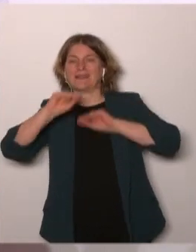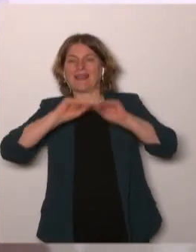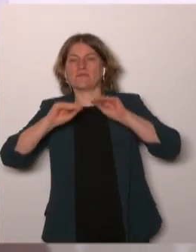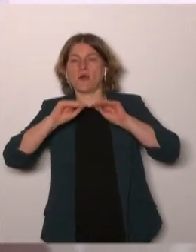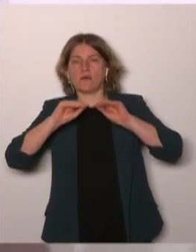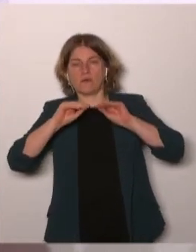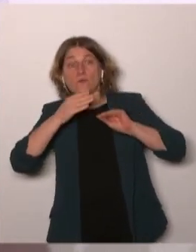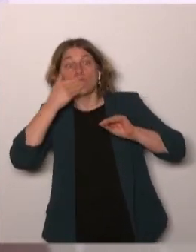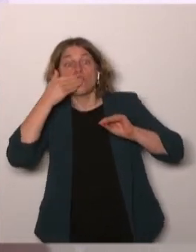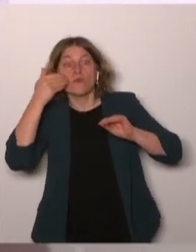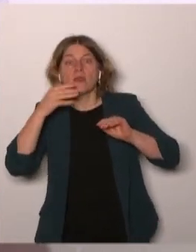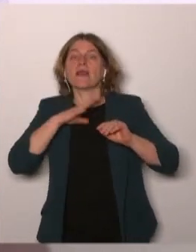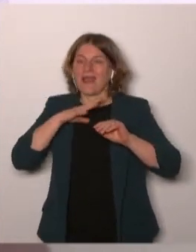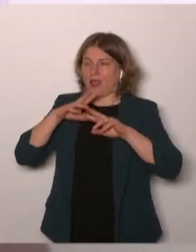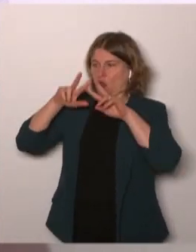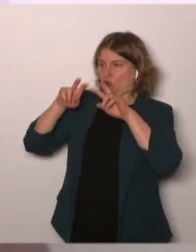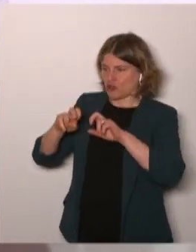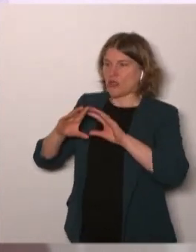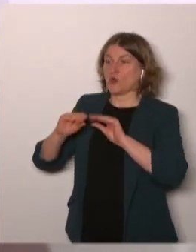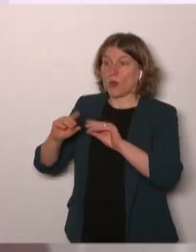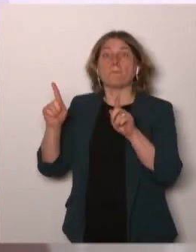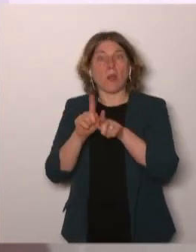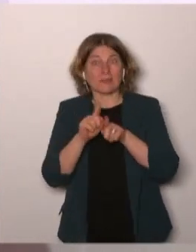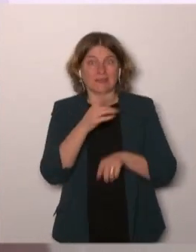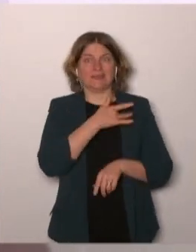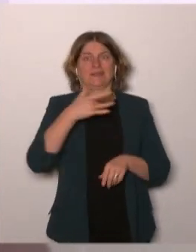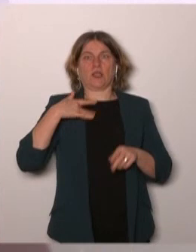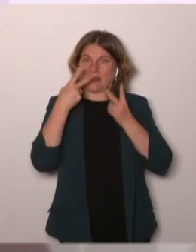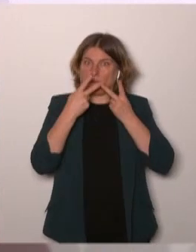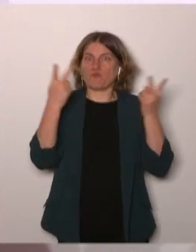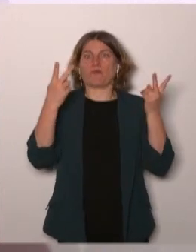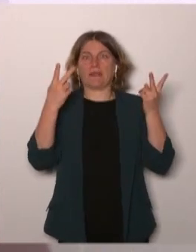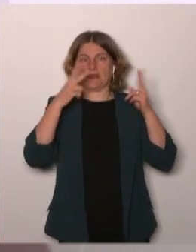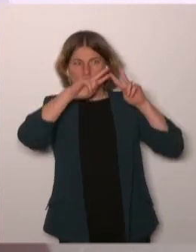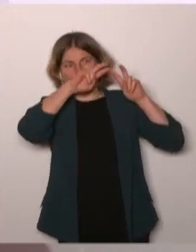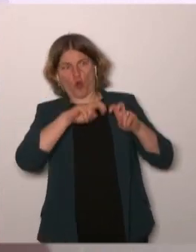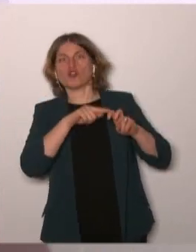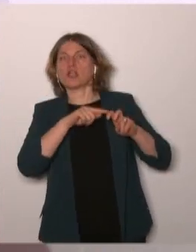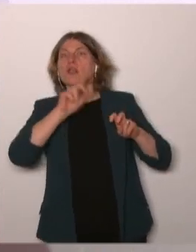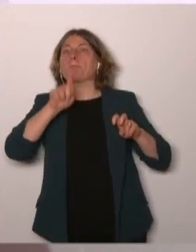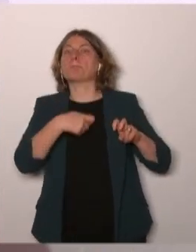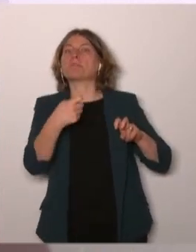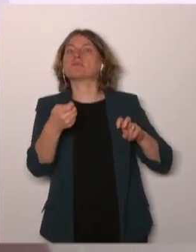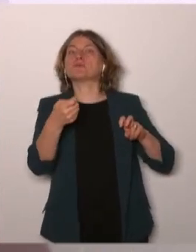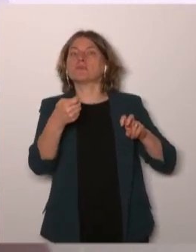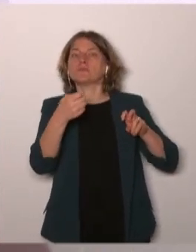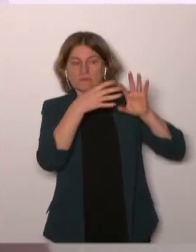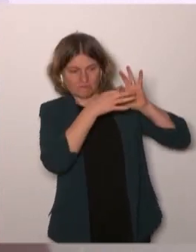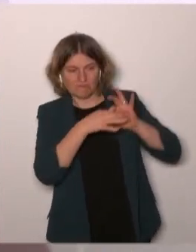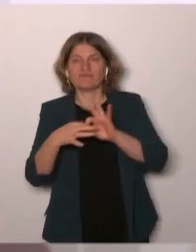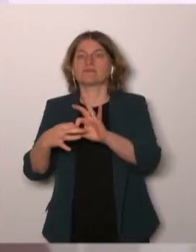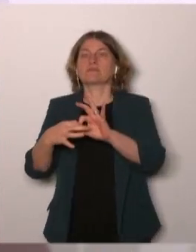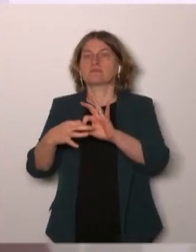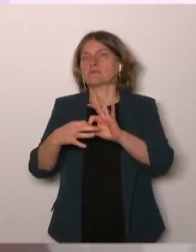really I believe at the core of public health and application in real